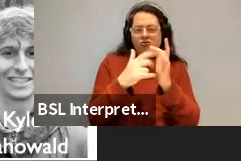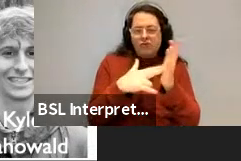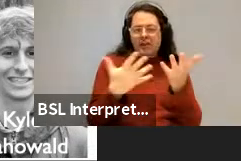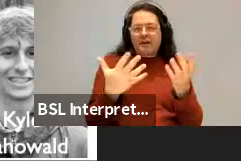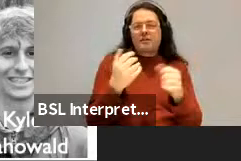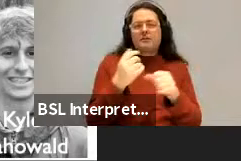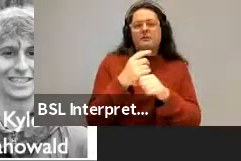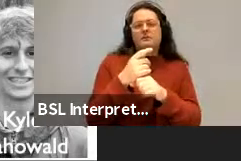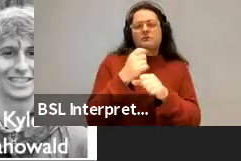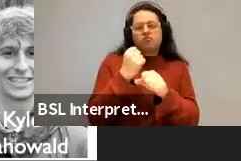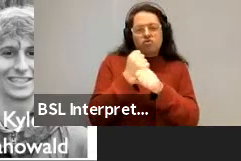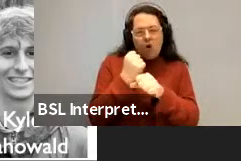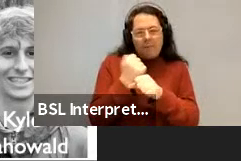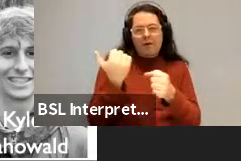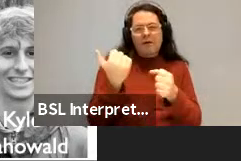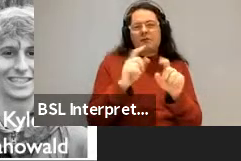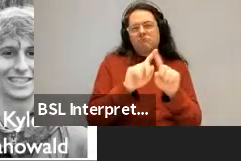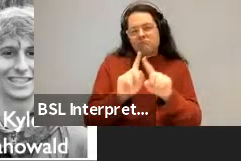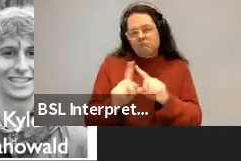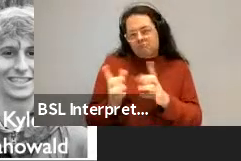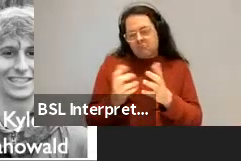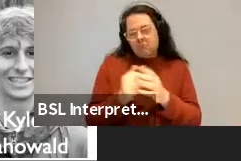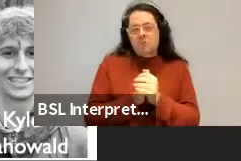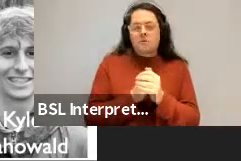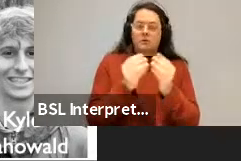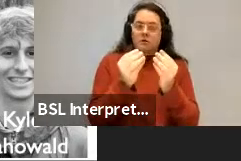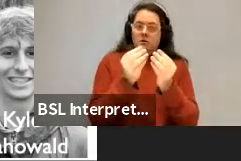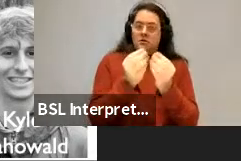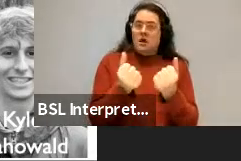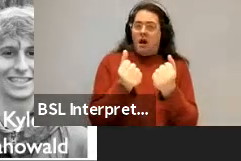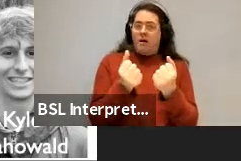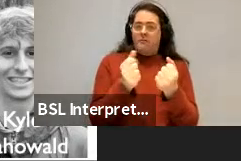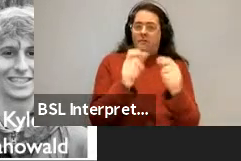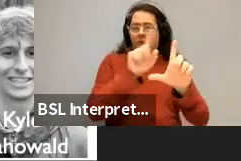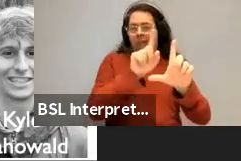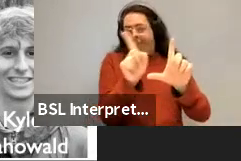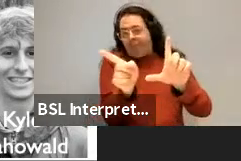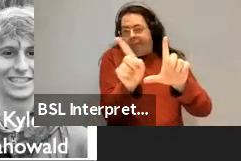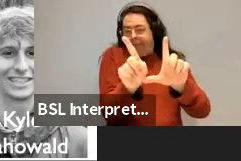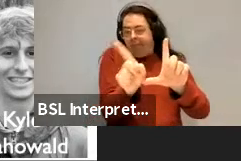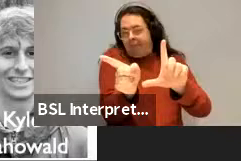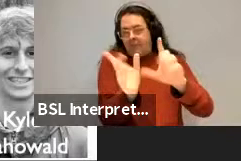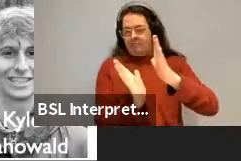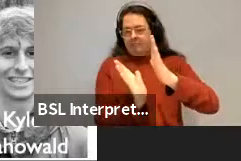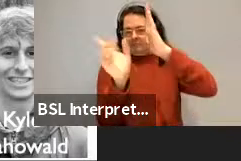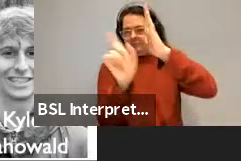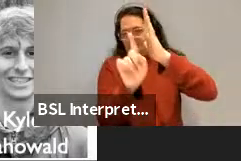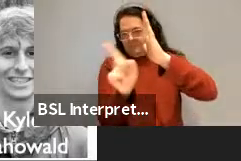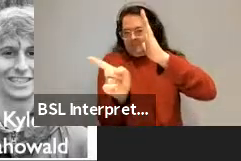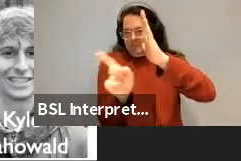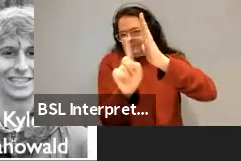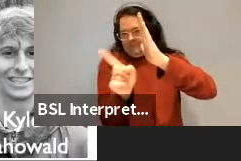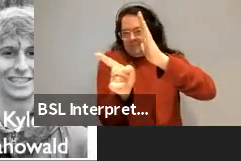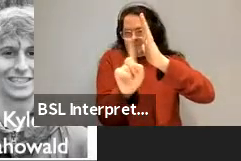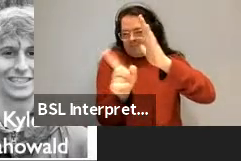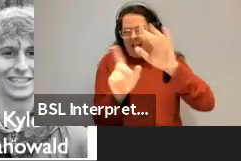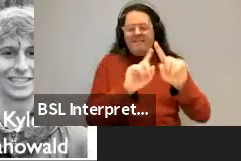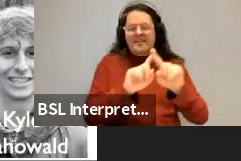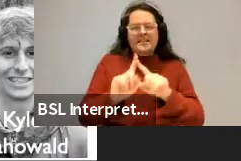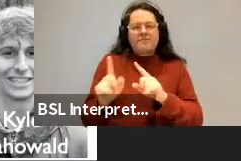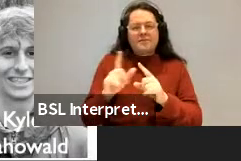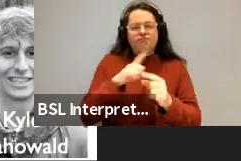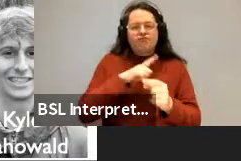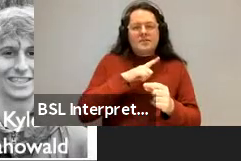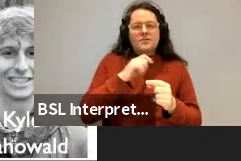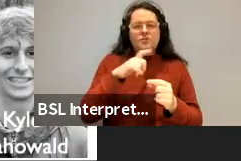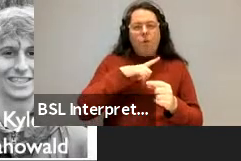and there's things in between. Partly those things, you know, there's a lot of factors which determine that, which I'm not going